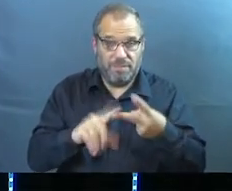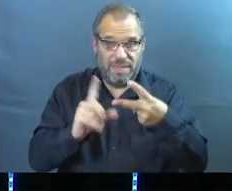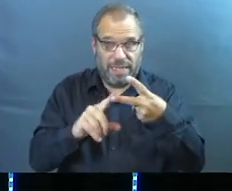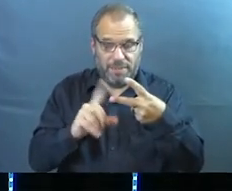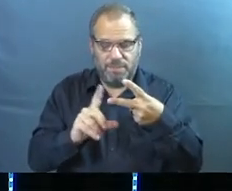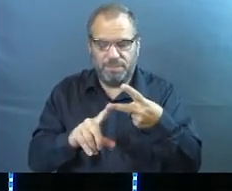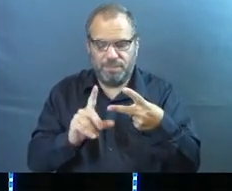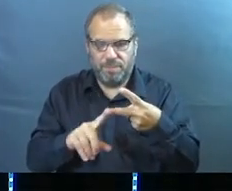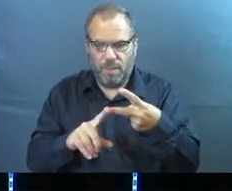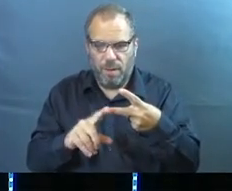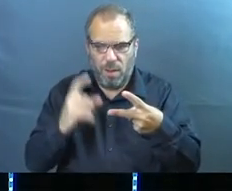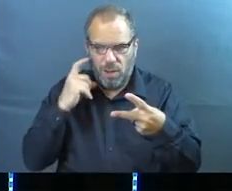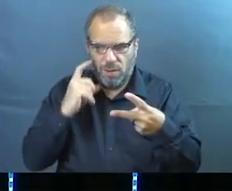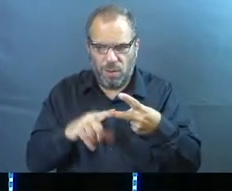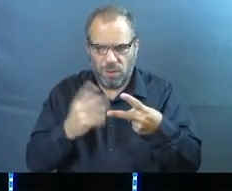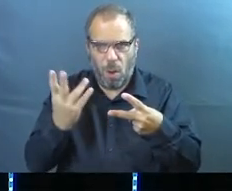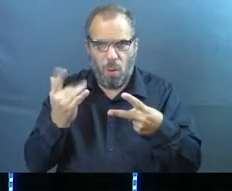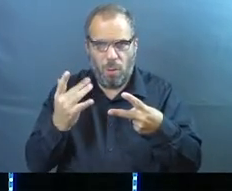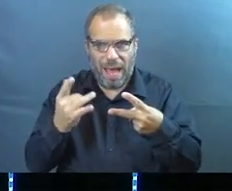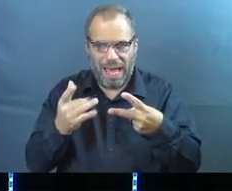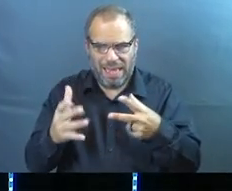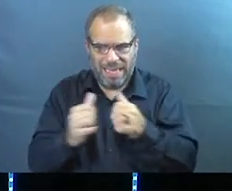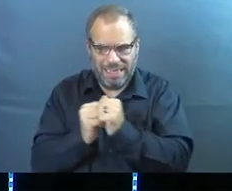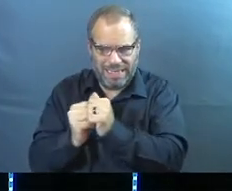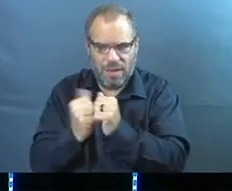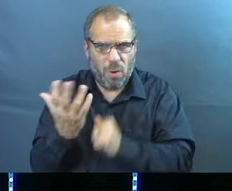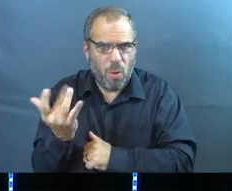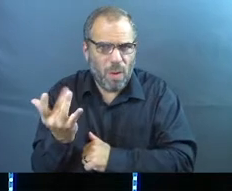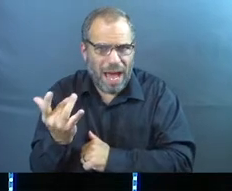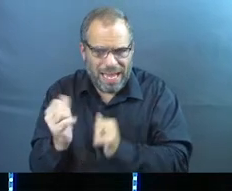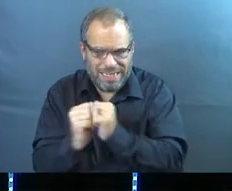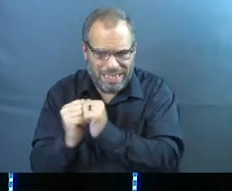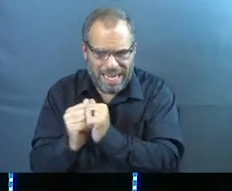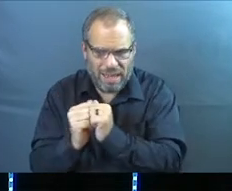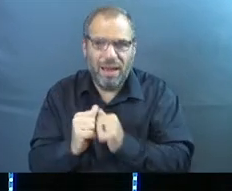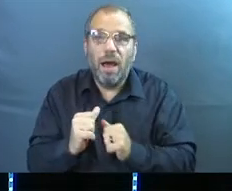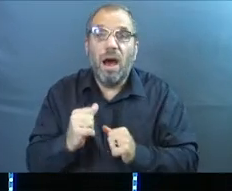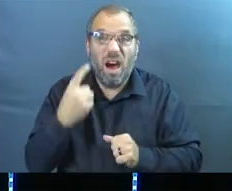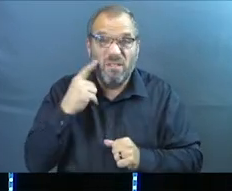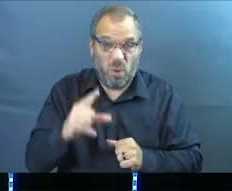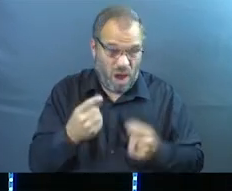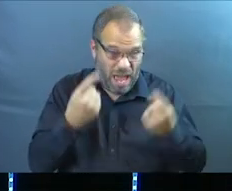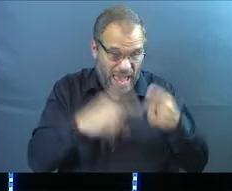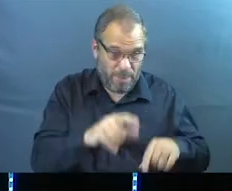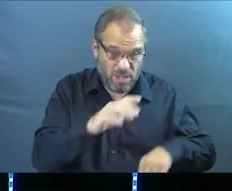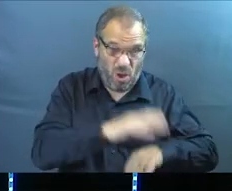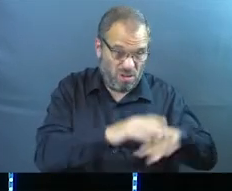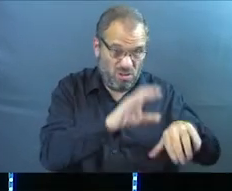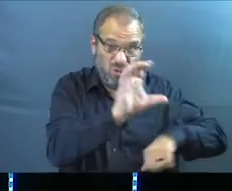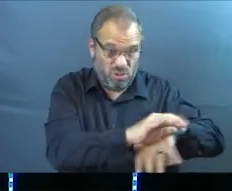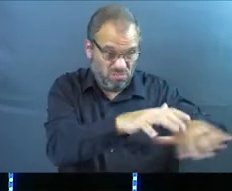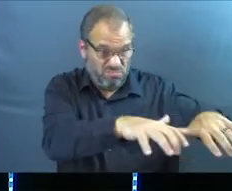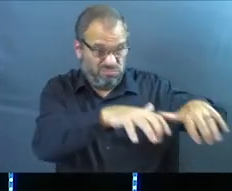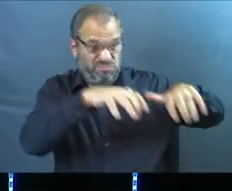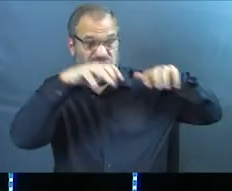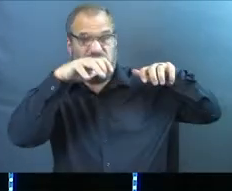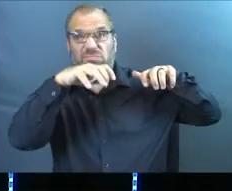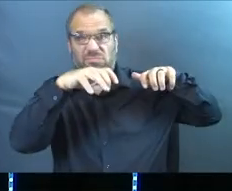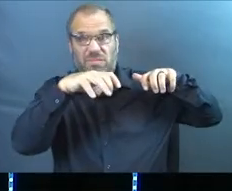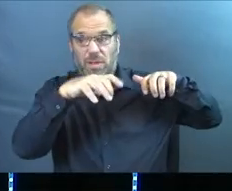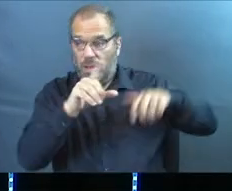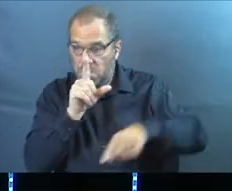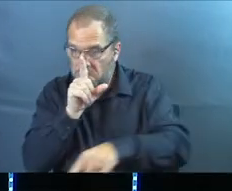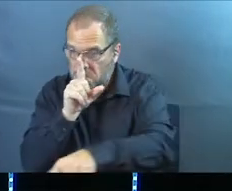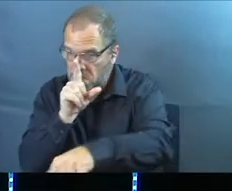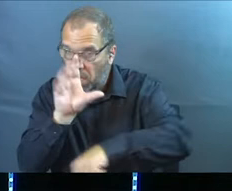powerful here is notice why they needed to be together. They needed to be together, not because of what happens on a stage. There's actually no